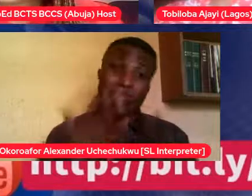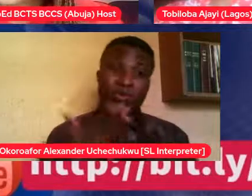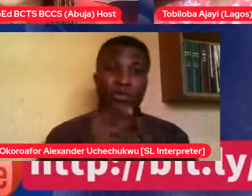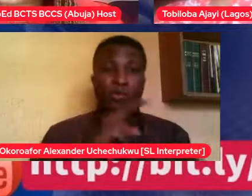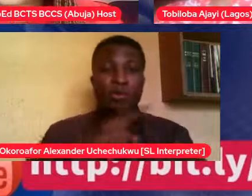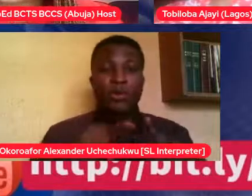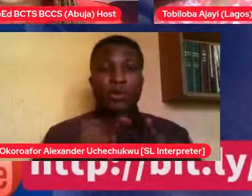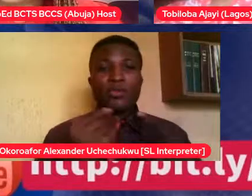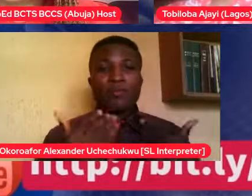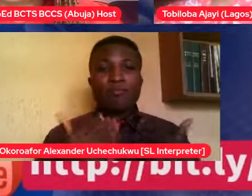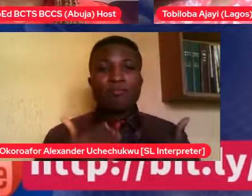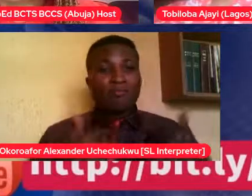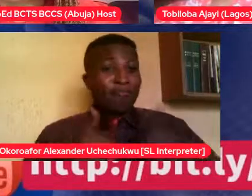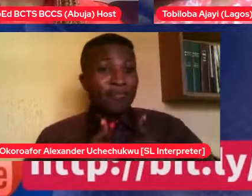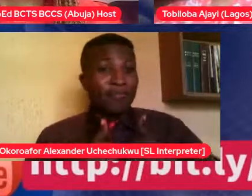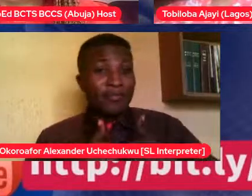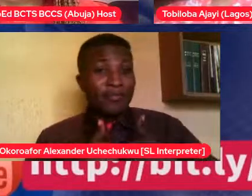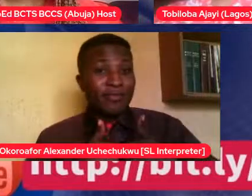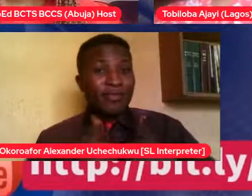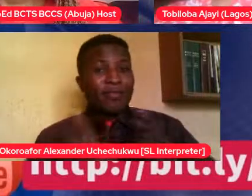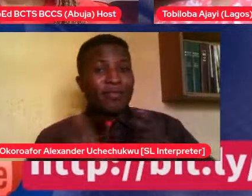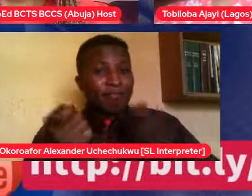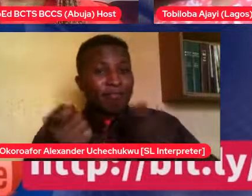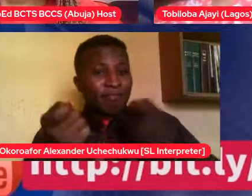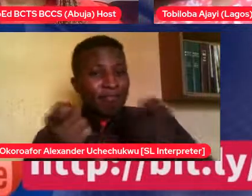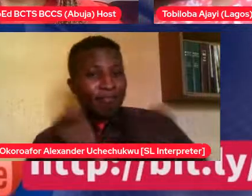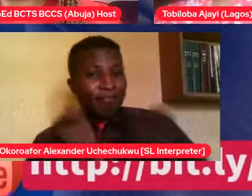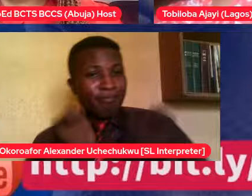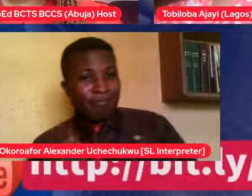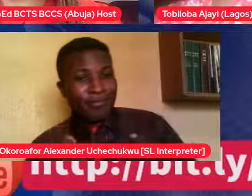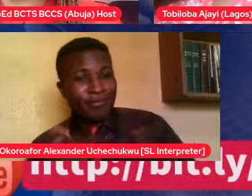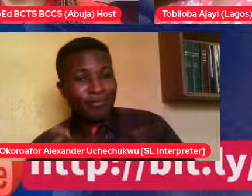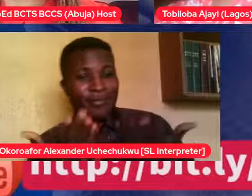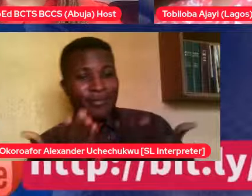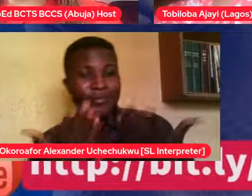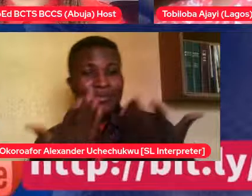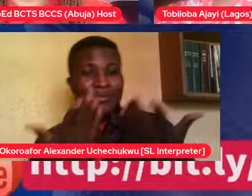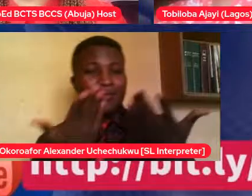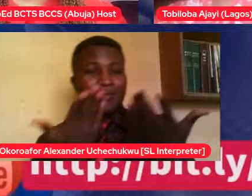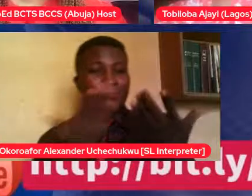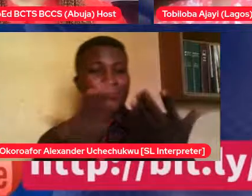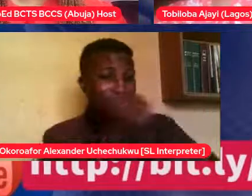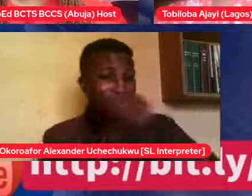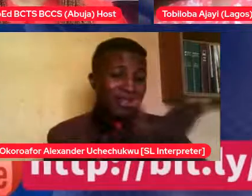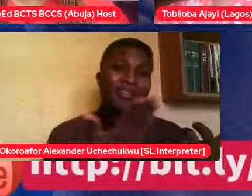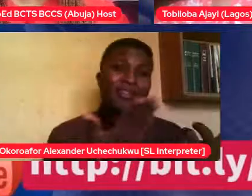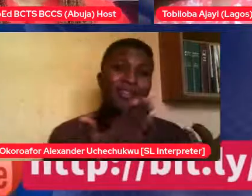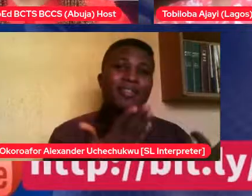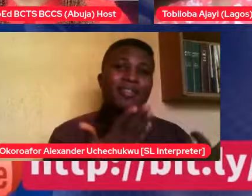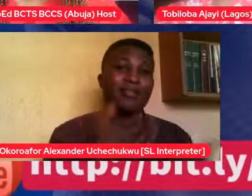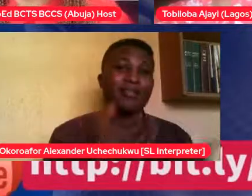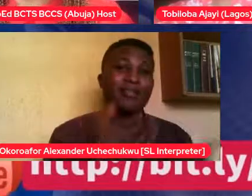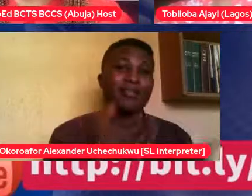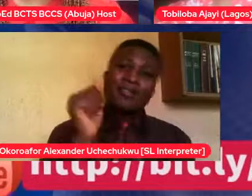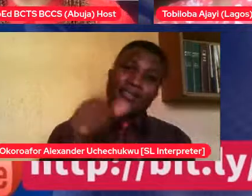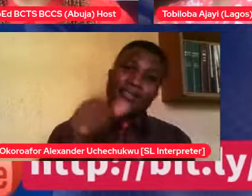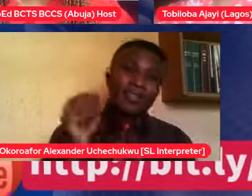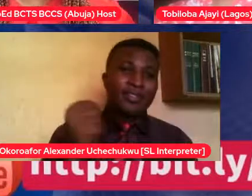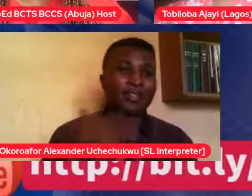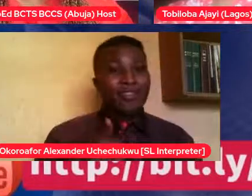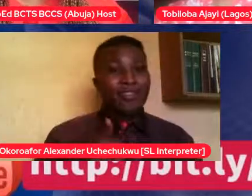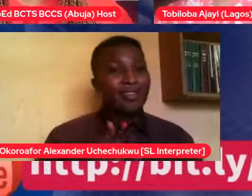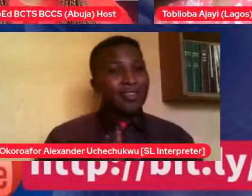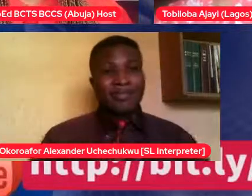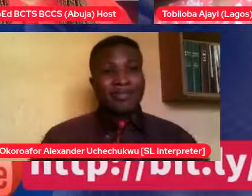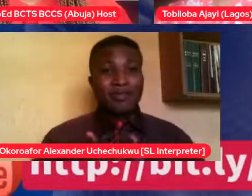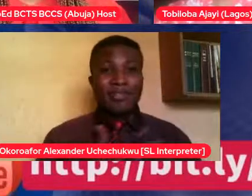ladies and people of the opposite sex, indeed, yes, he has the urge and he always wants to. But it's just about managing it and helping him find